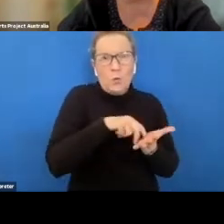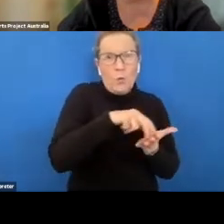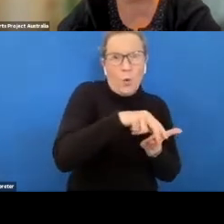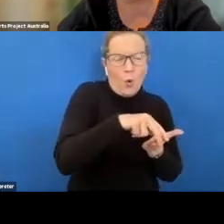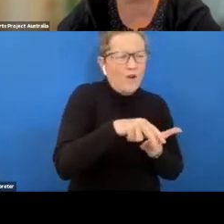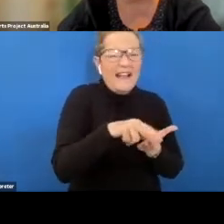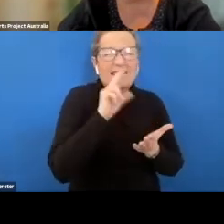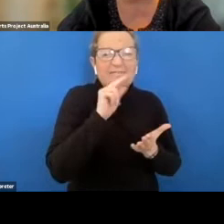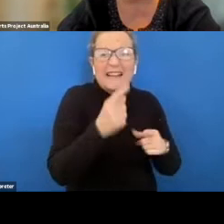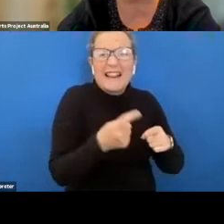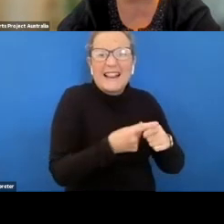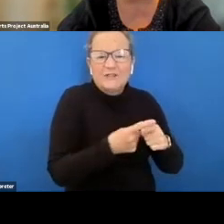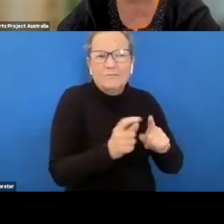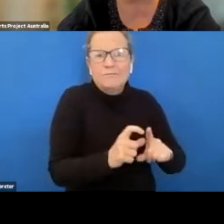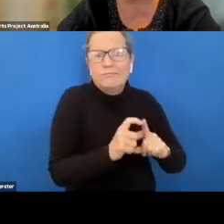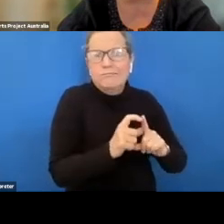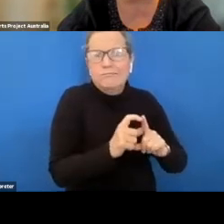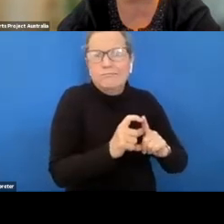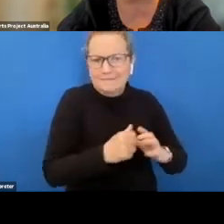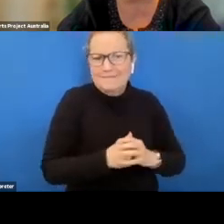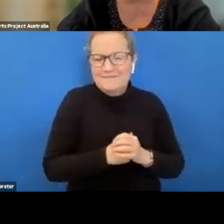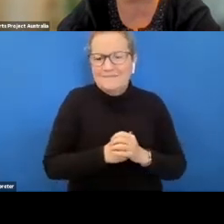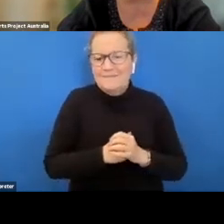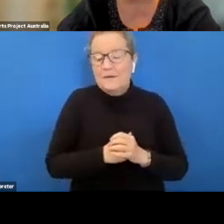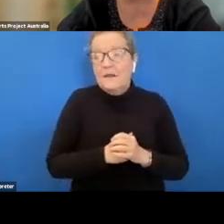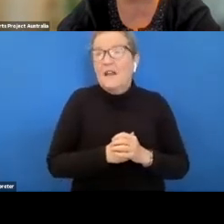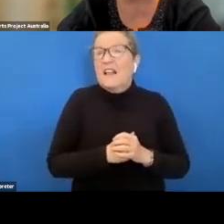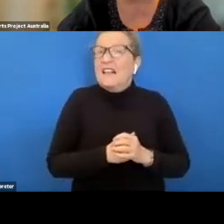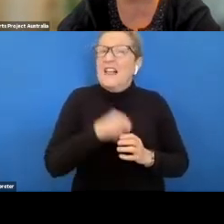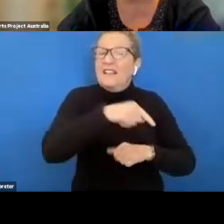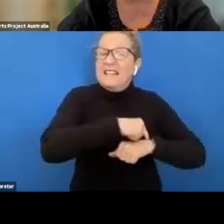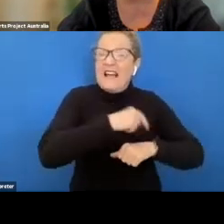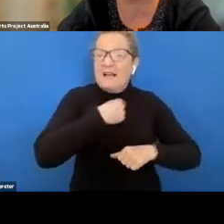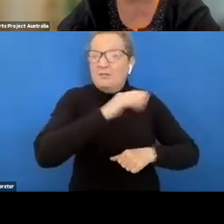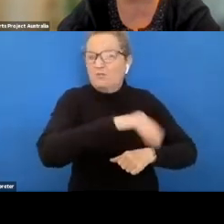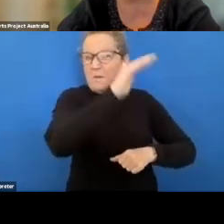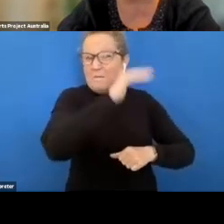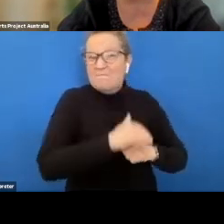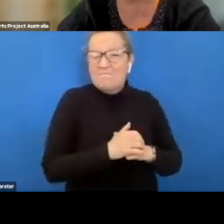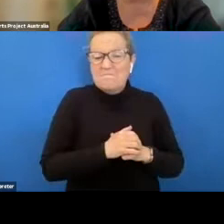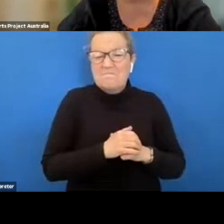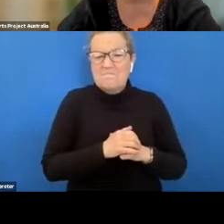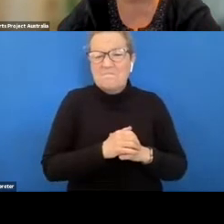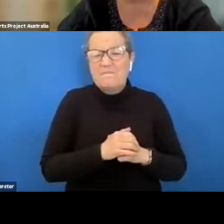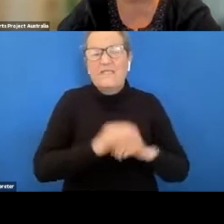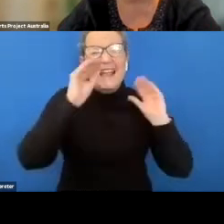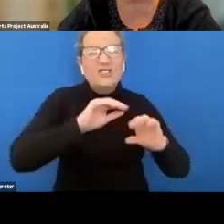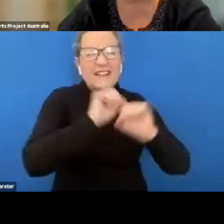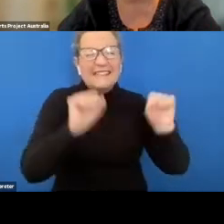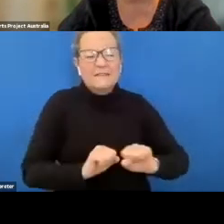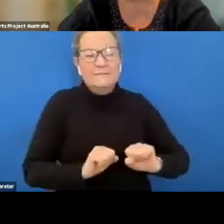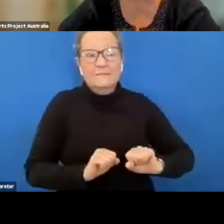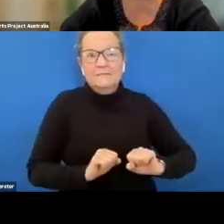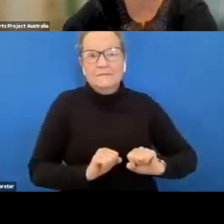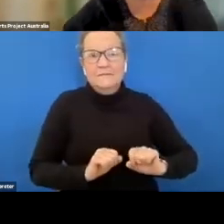in those in the days when i was growing up the education system is very different